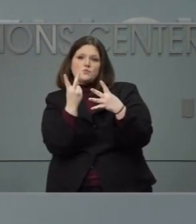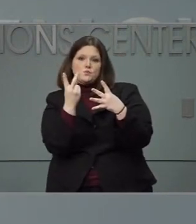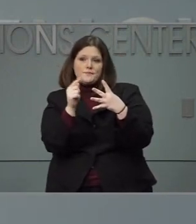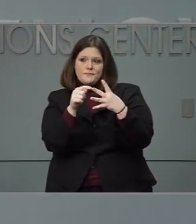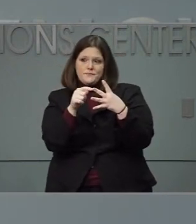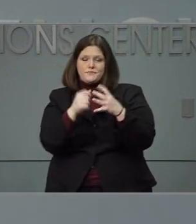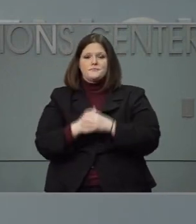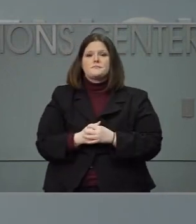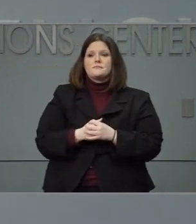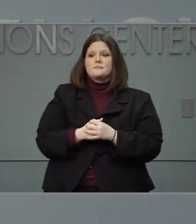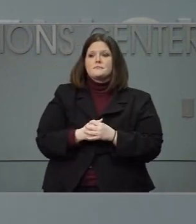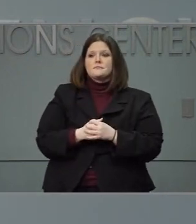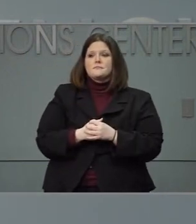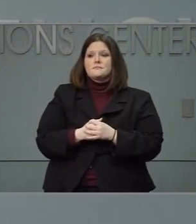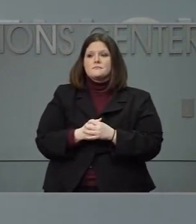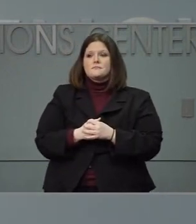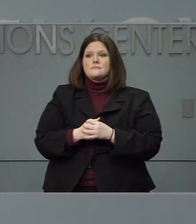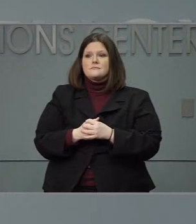Next question, please.